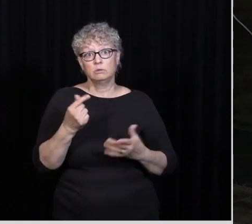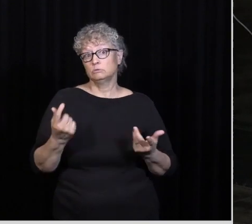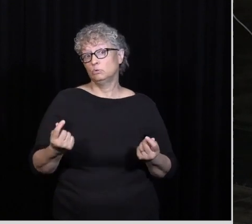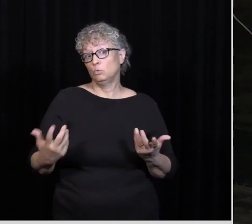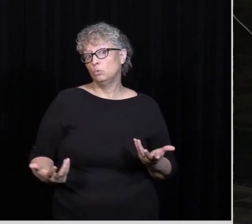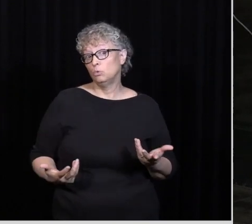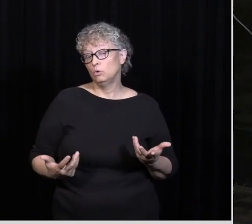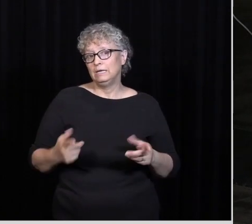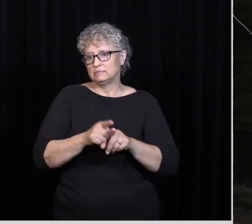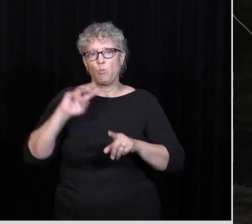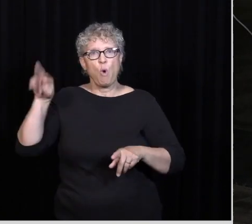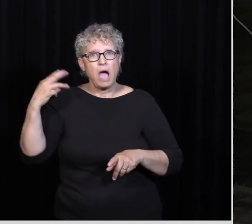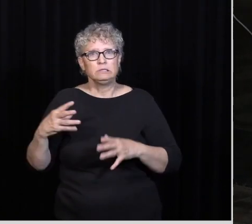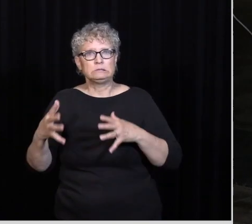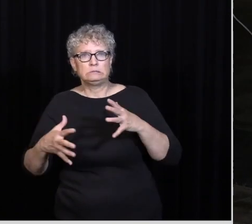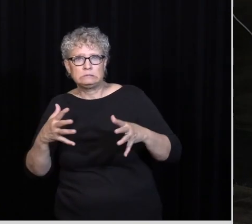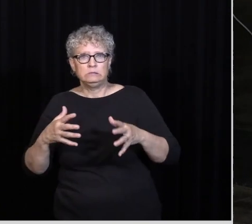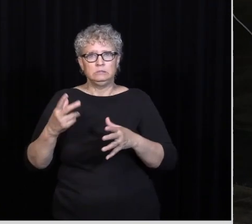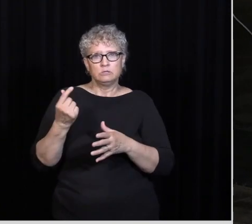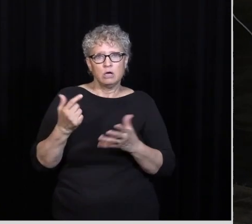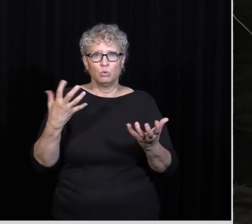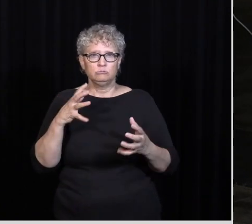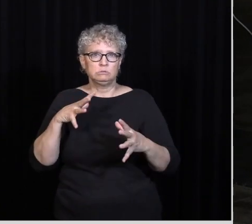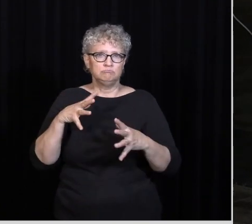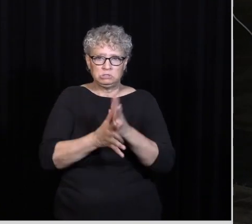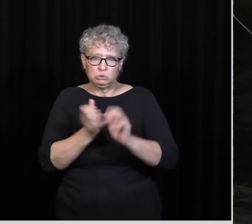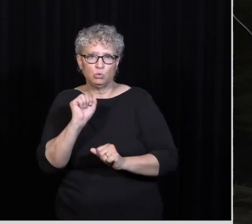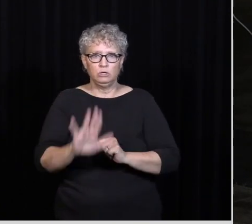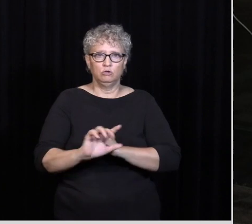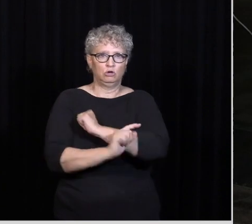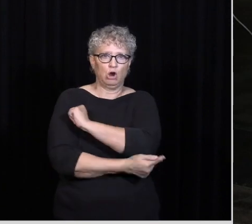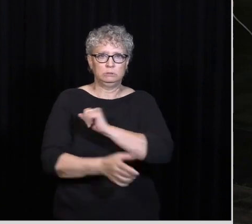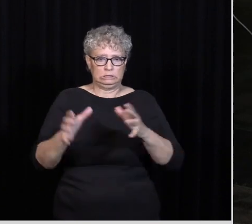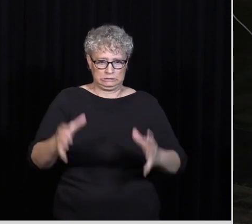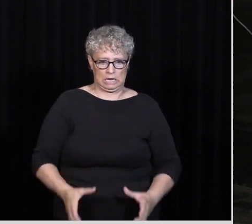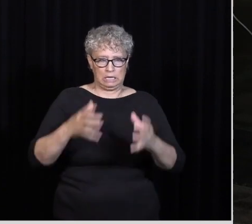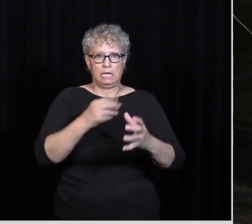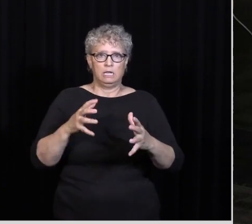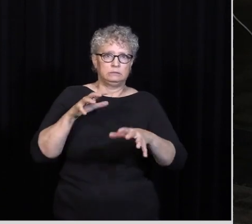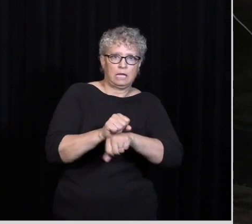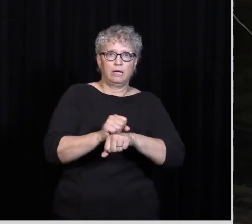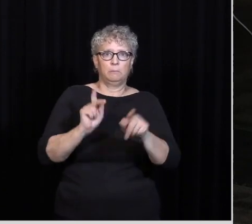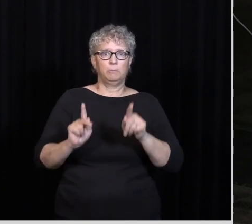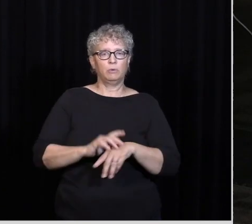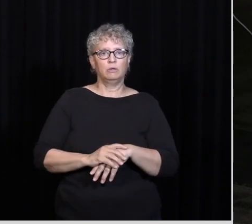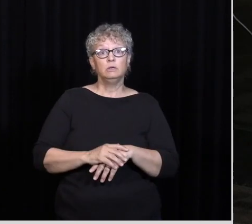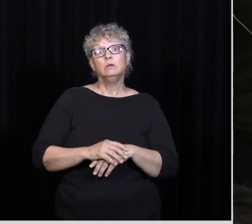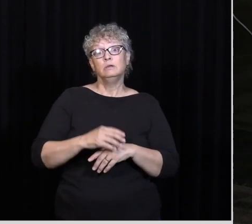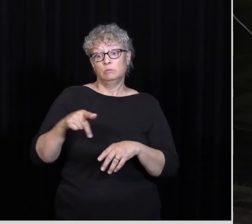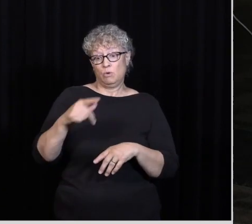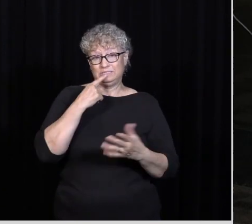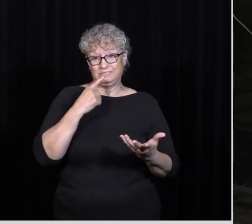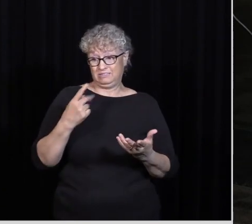They're out there These are like wild dogs They would have Destroyed like your garbage can They would have Attacked people Paul is saying There's dogs